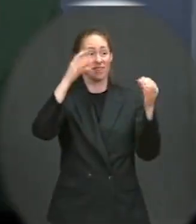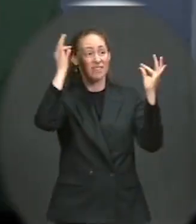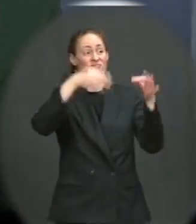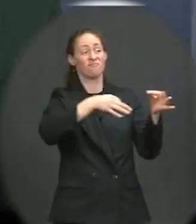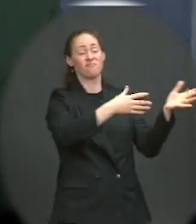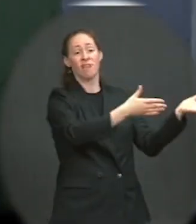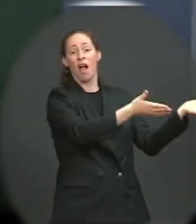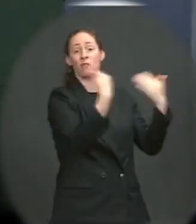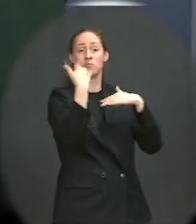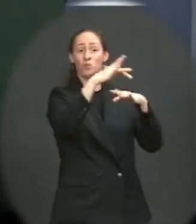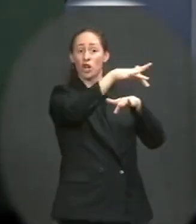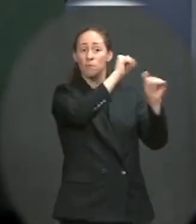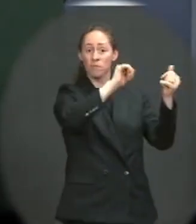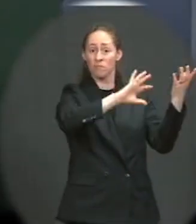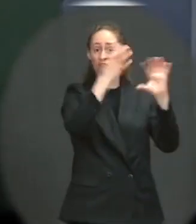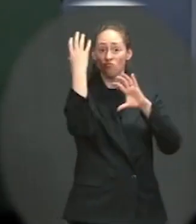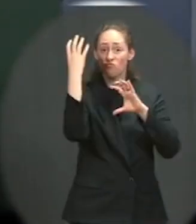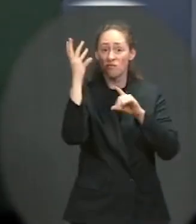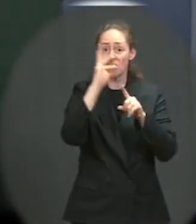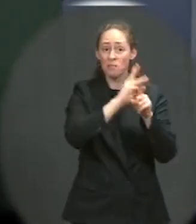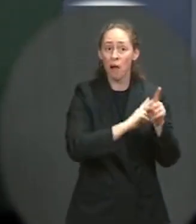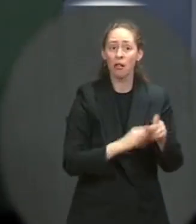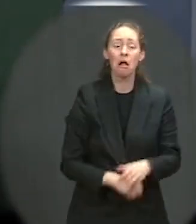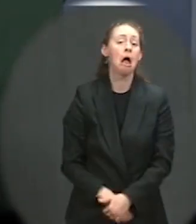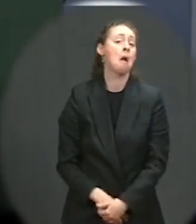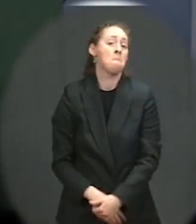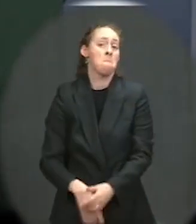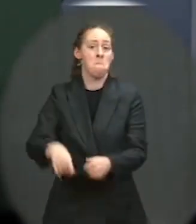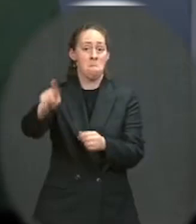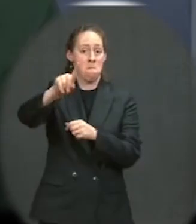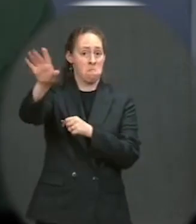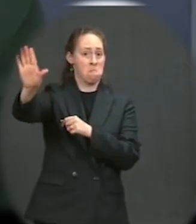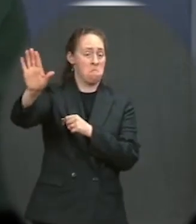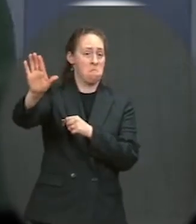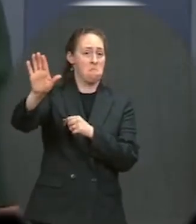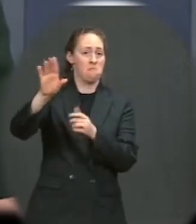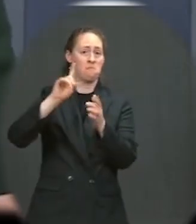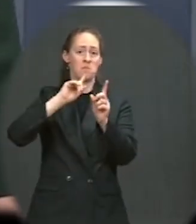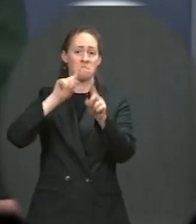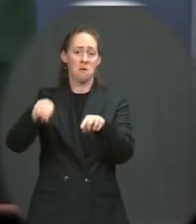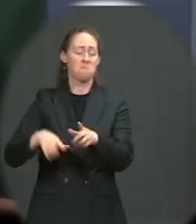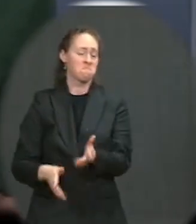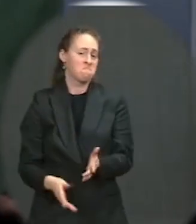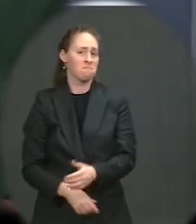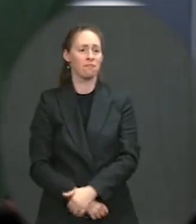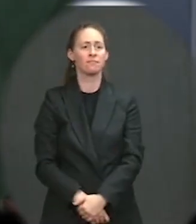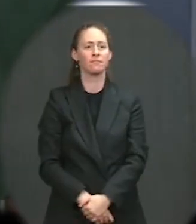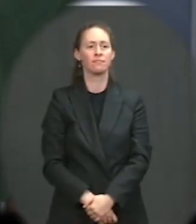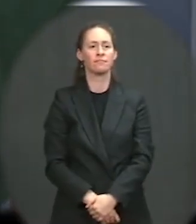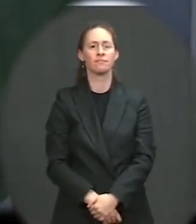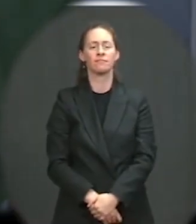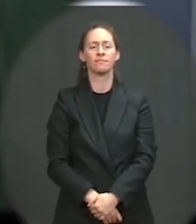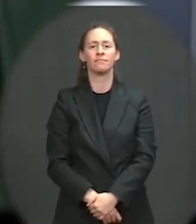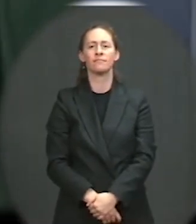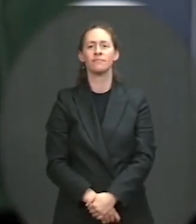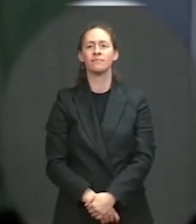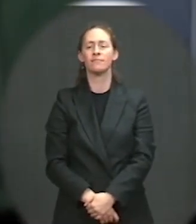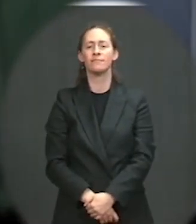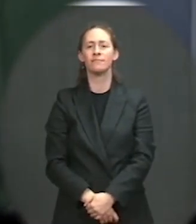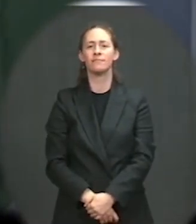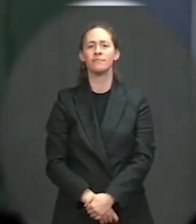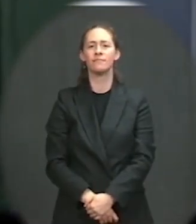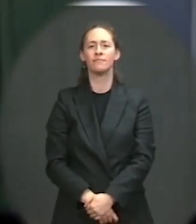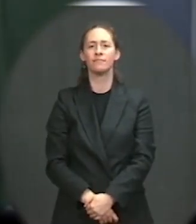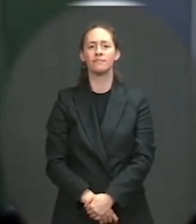assessment beyond the intelligence community. about Afghanistan, please. Go ahead. Yes, as you know, President Ghani will be here on Friday.